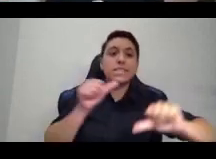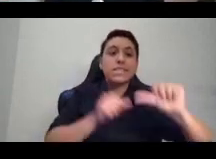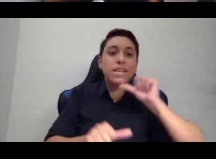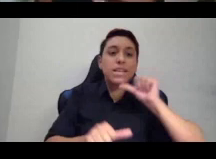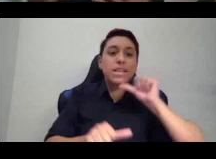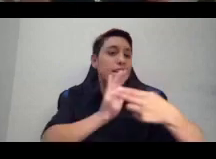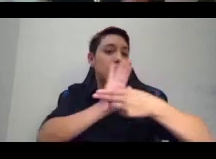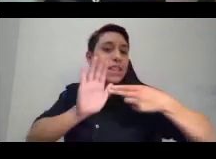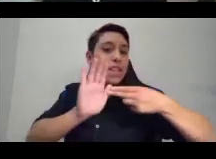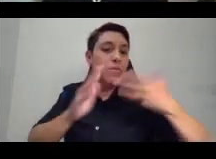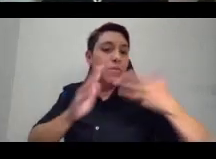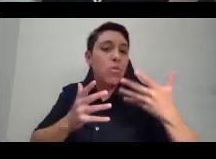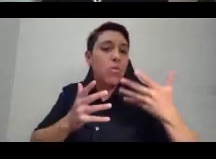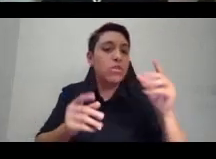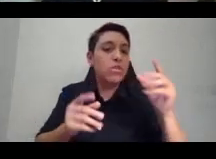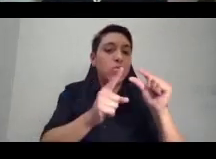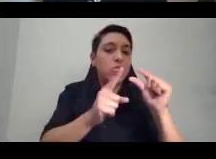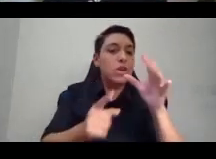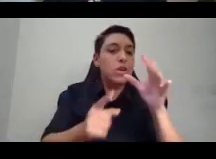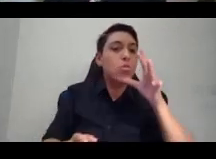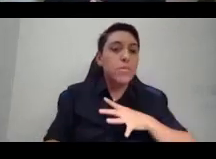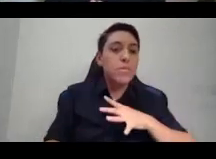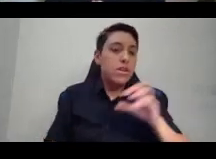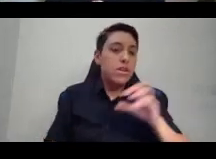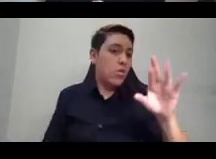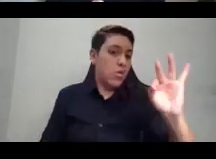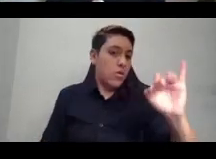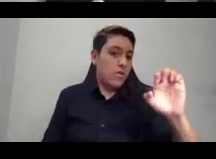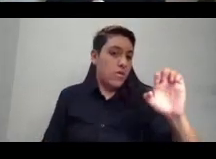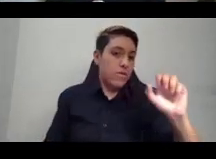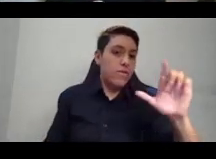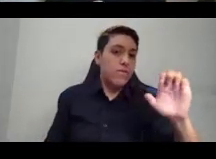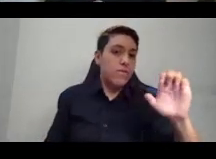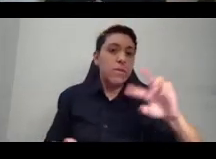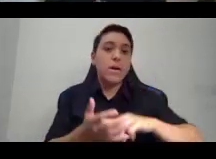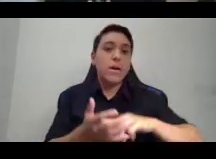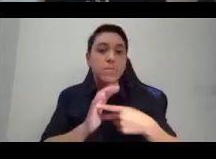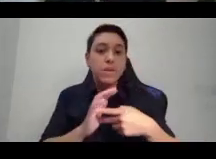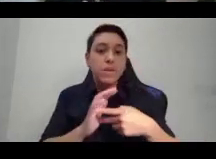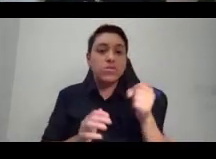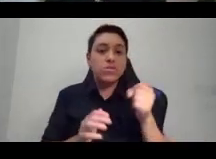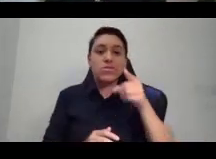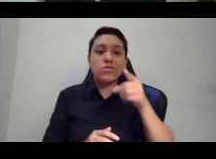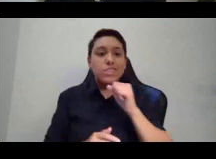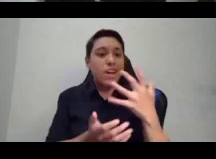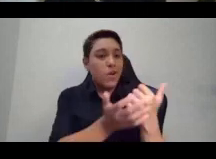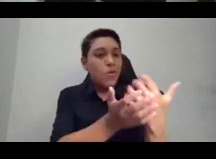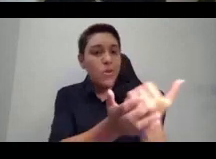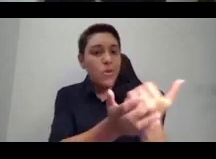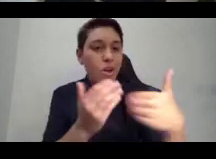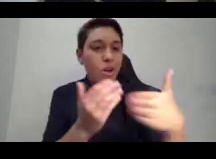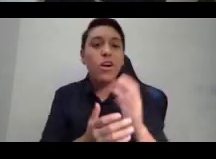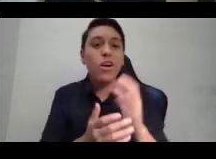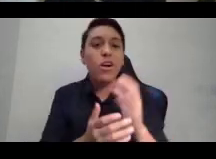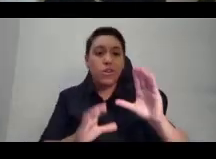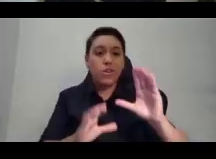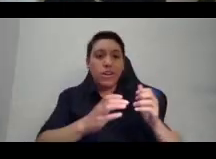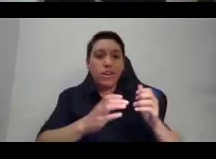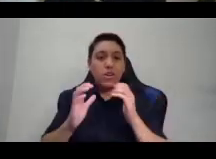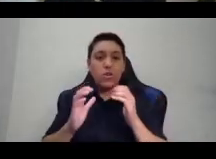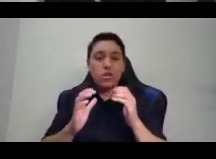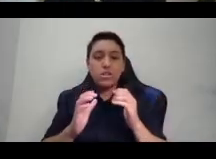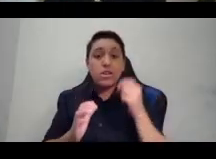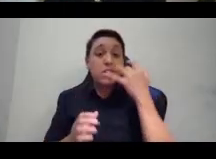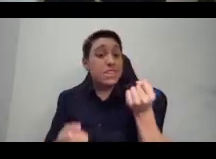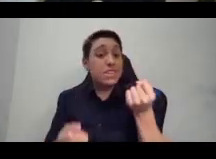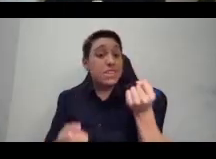was in order to, in order that she would stop winning her categories so badly. Because a lot of women, a